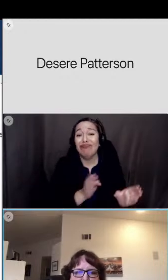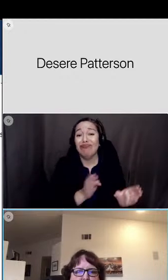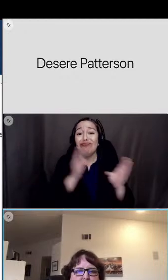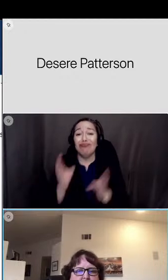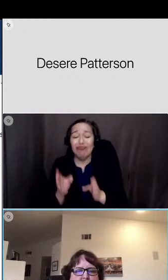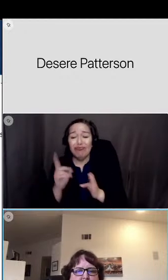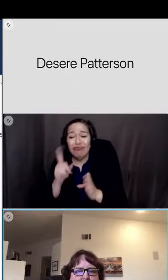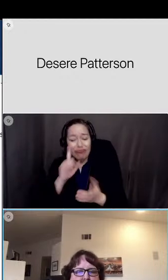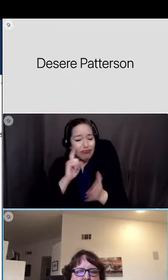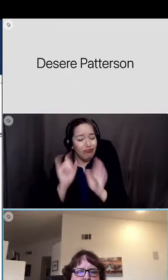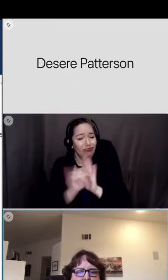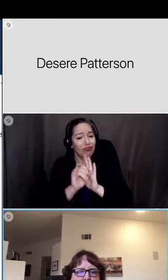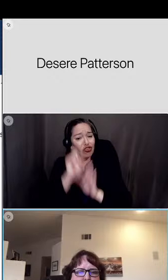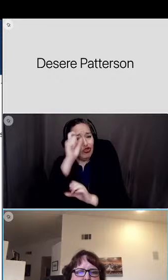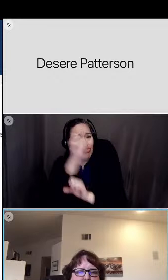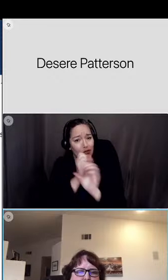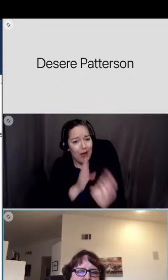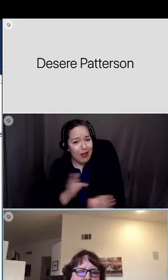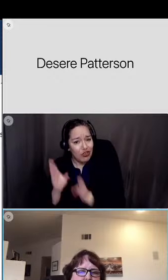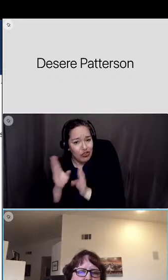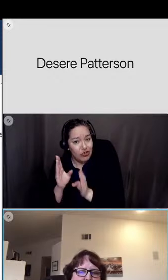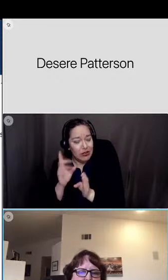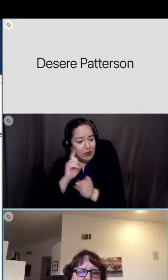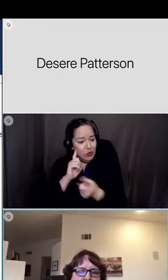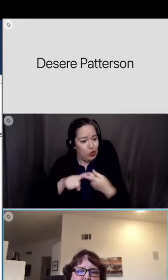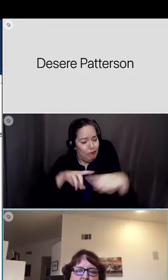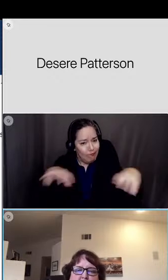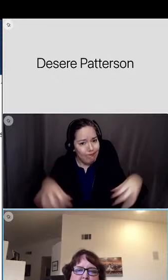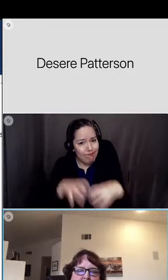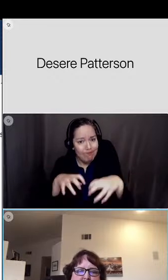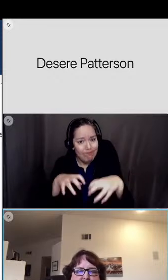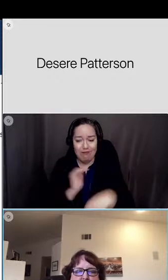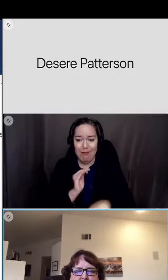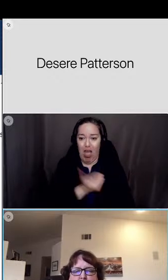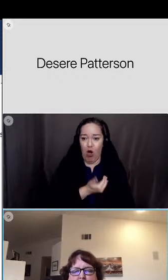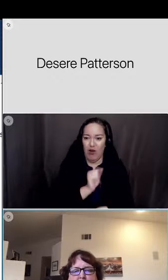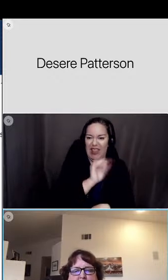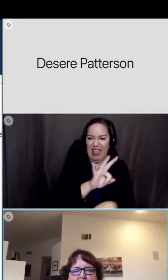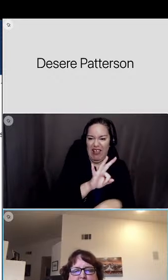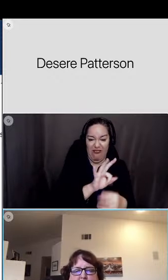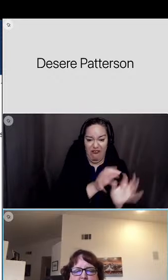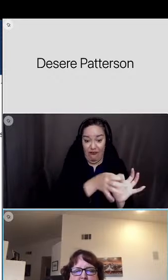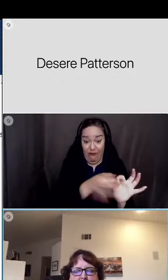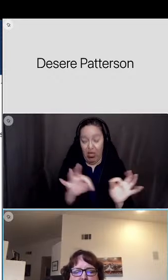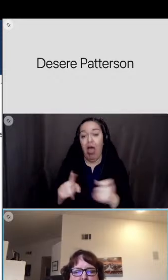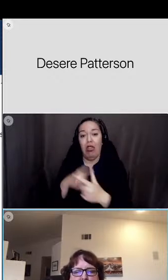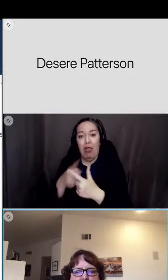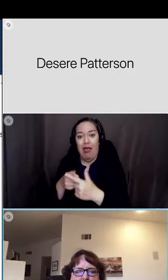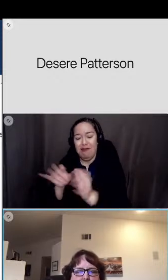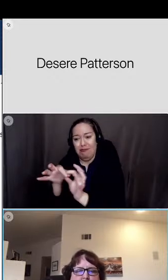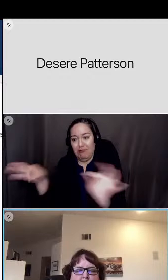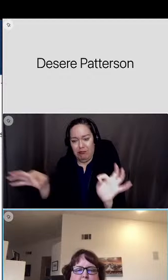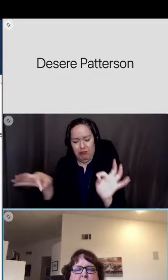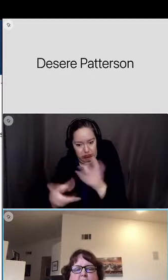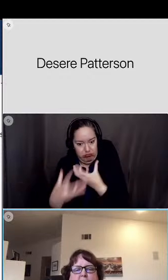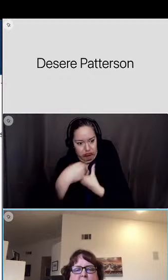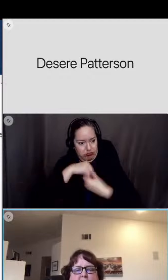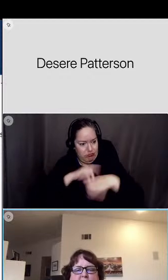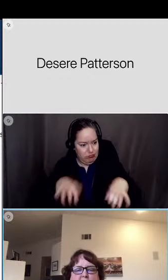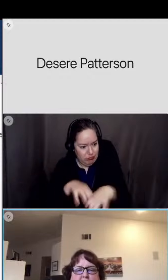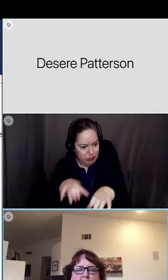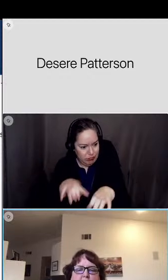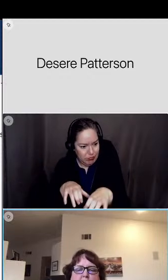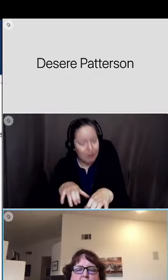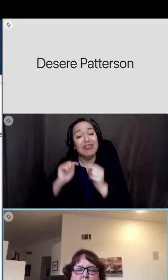statements or our theory of action the strategies more narrowly discuss what action steps will need to be implemented and what obstacles